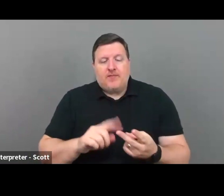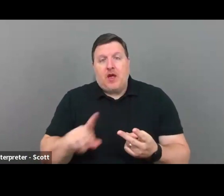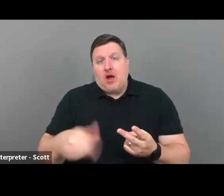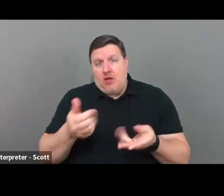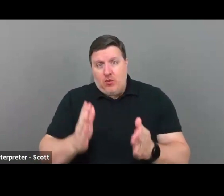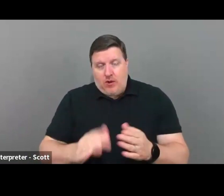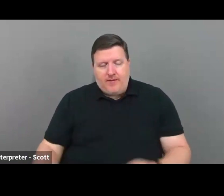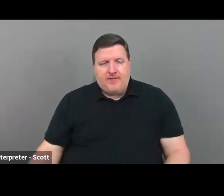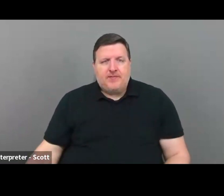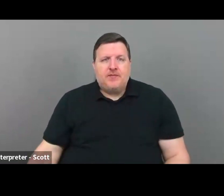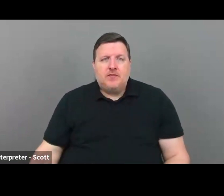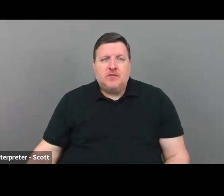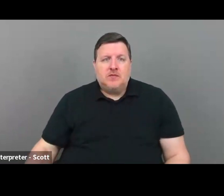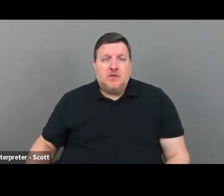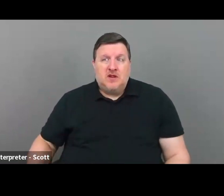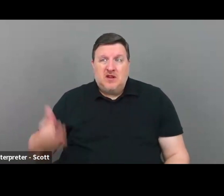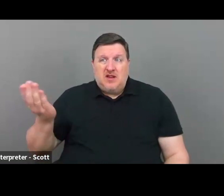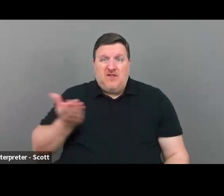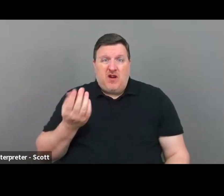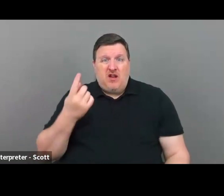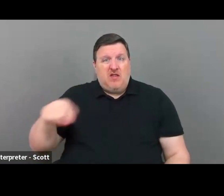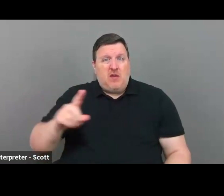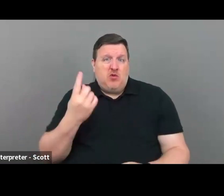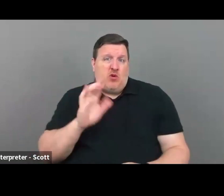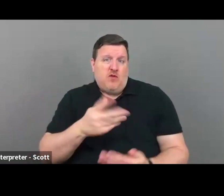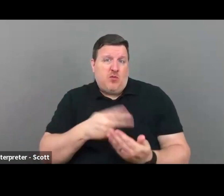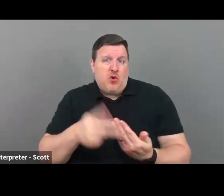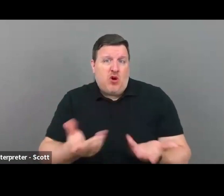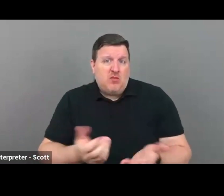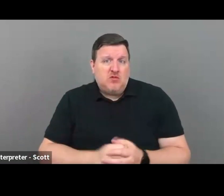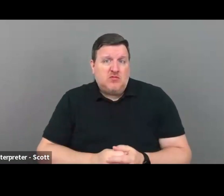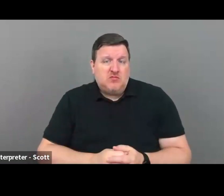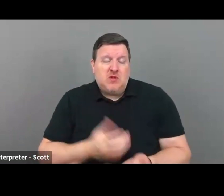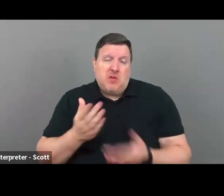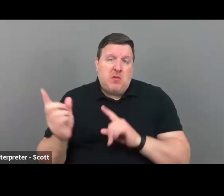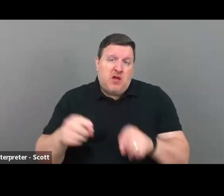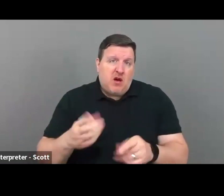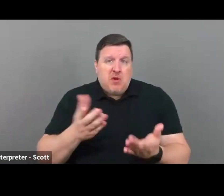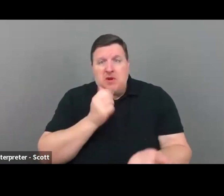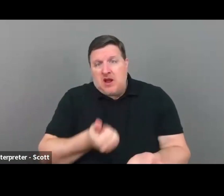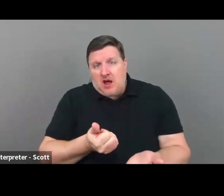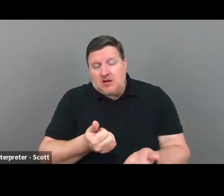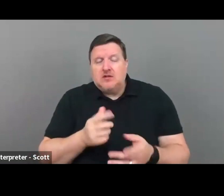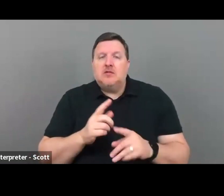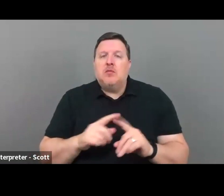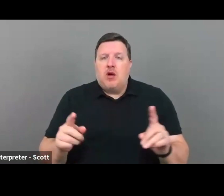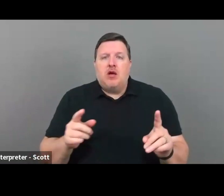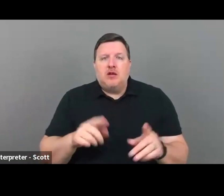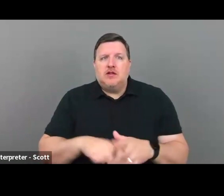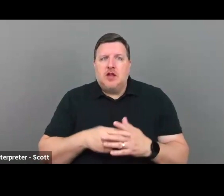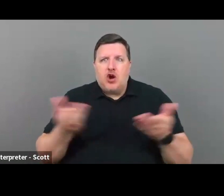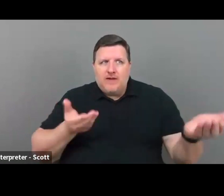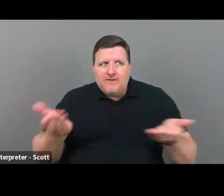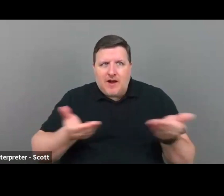is to invite them to one of your programs. They may come, they may not, but start invite,